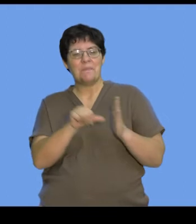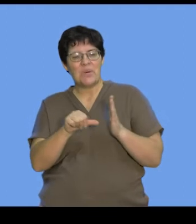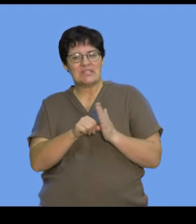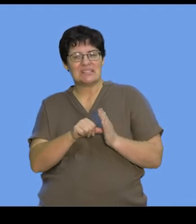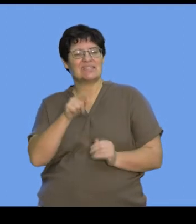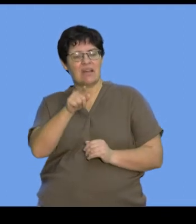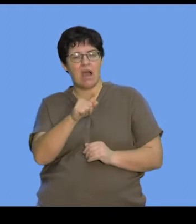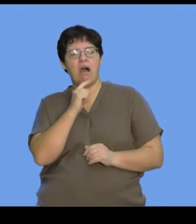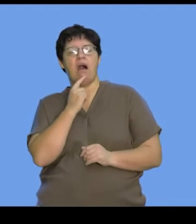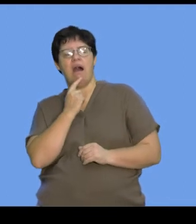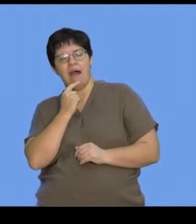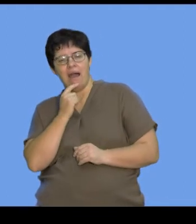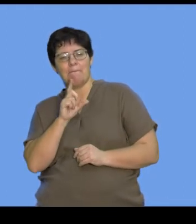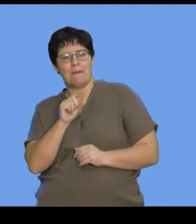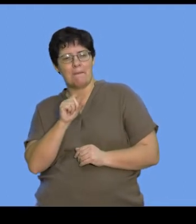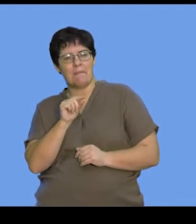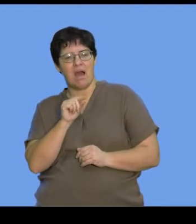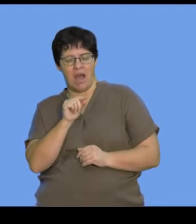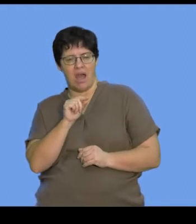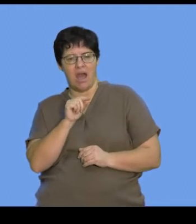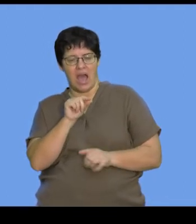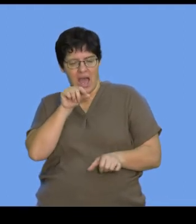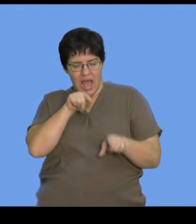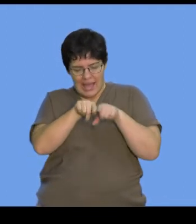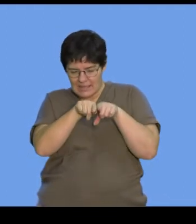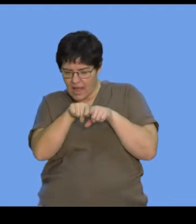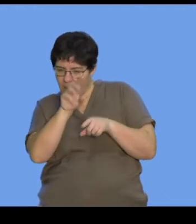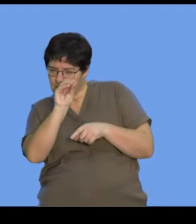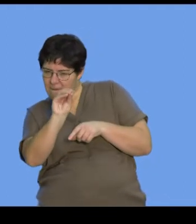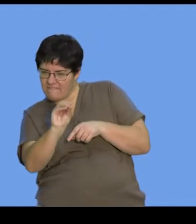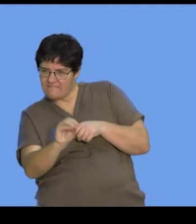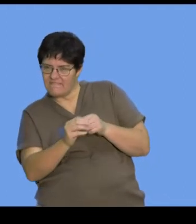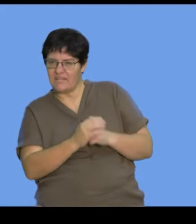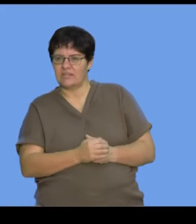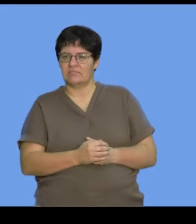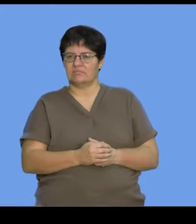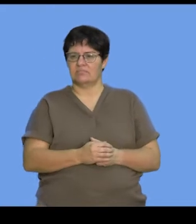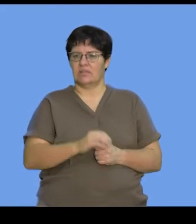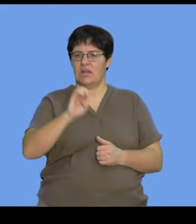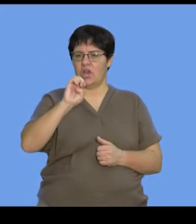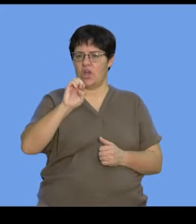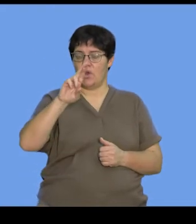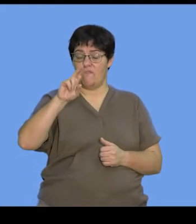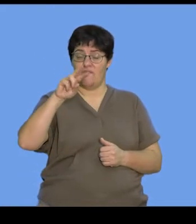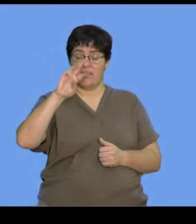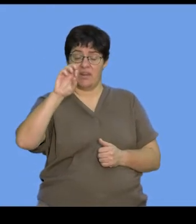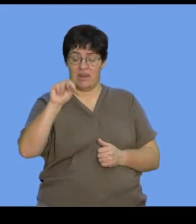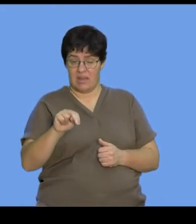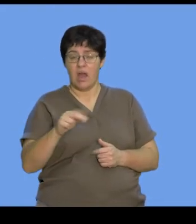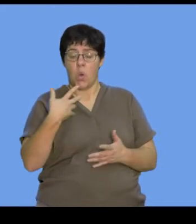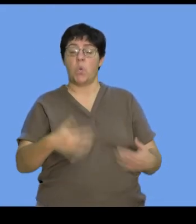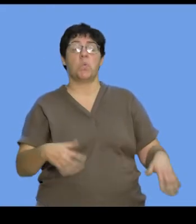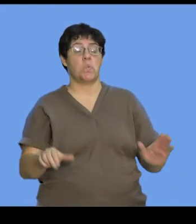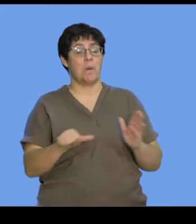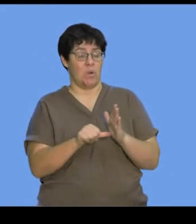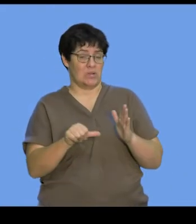it's important that there's some really significant experiments that were conducted. So, Erwin Chaga, he played a very important role